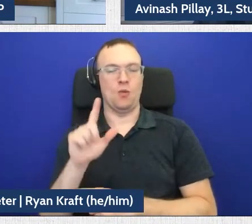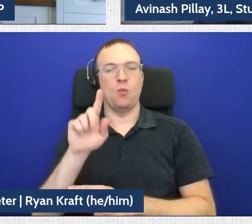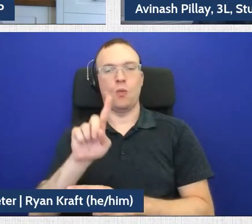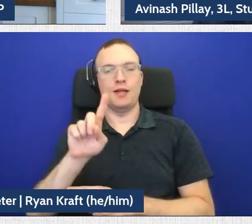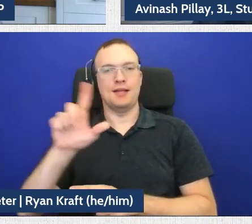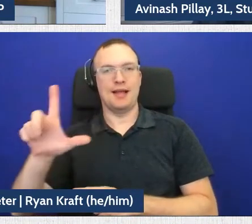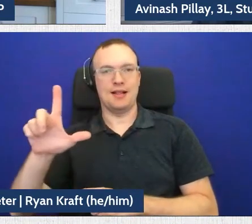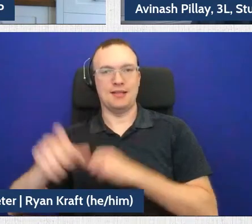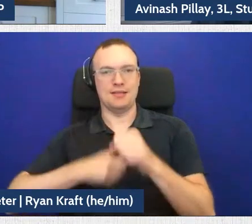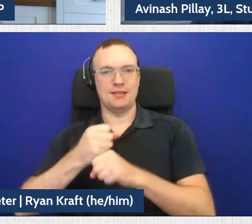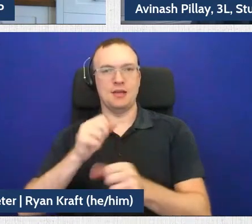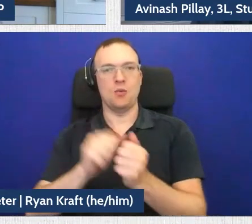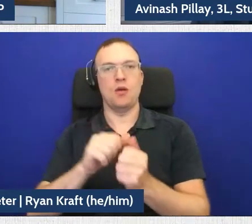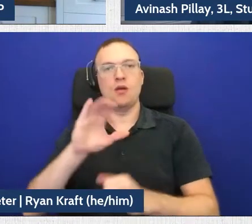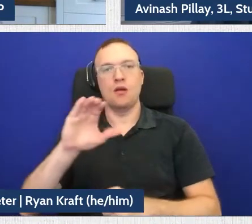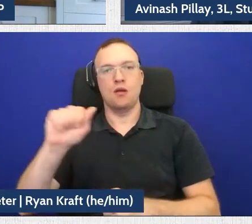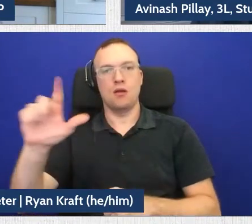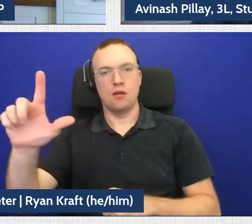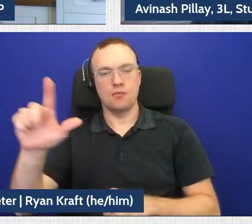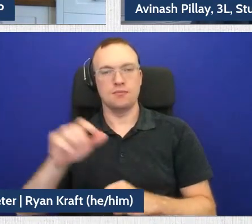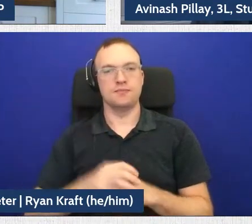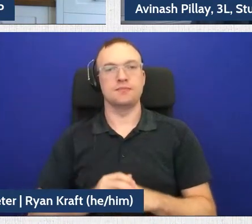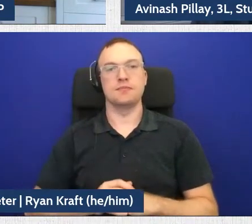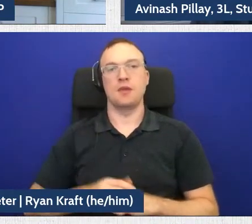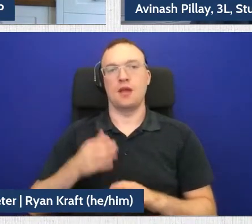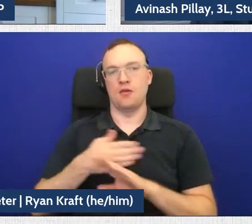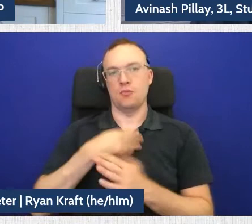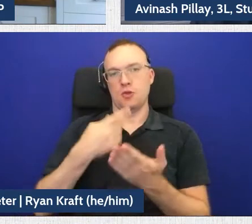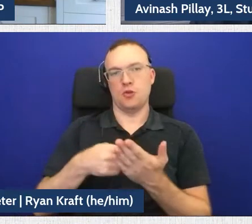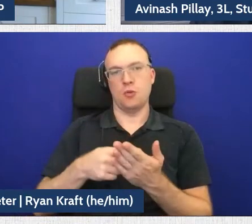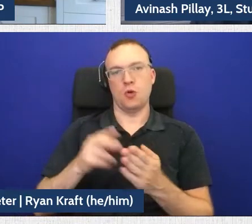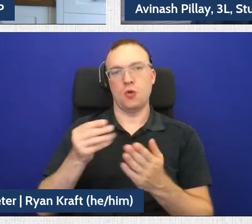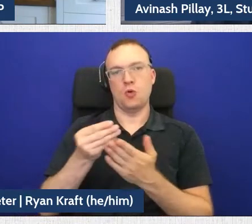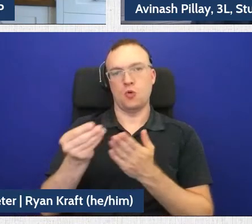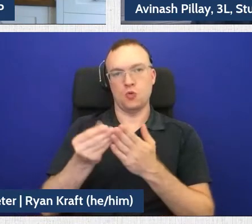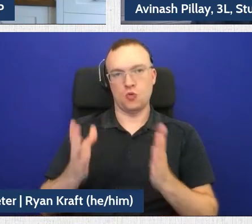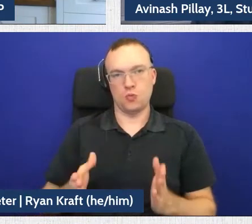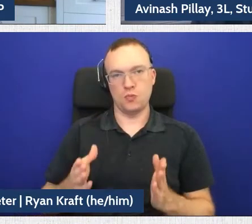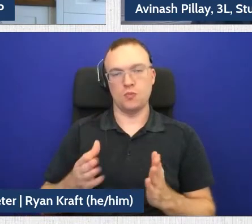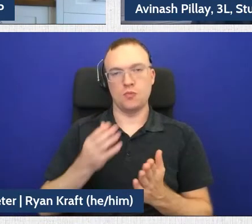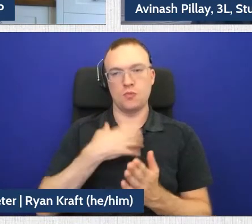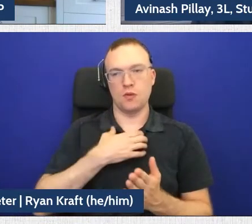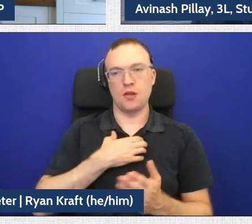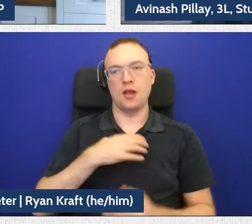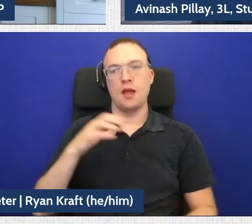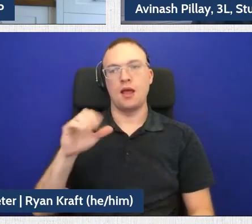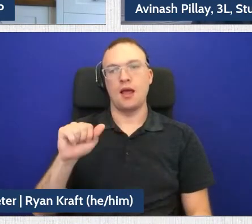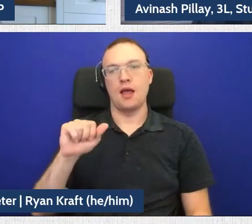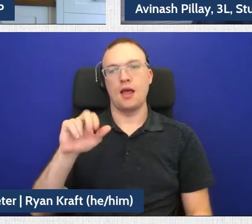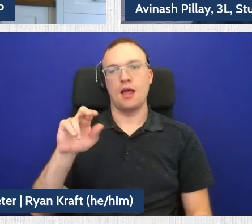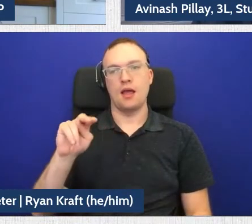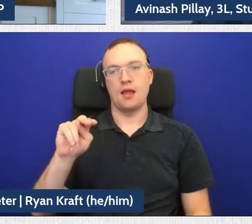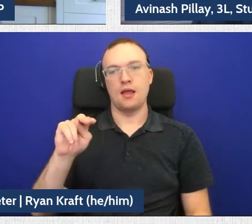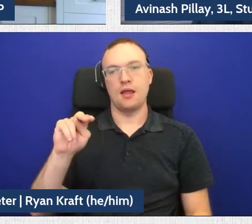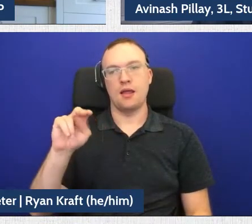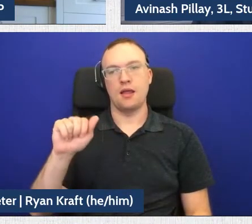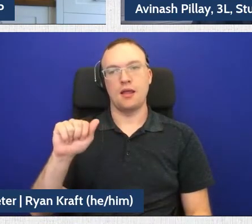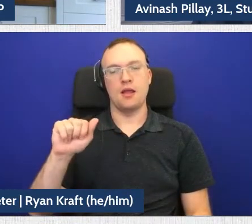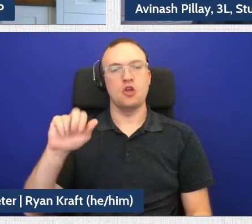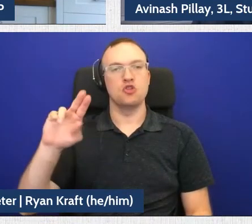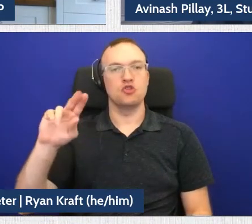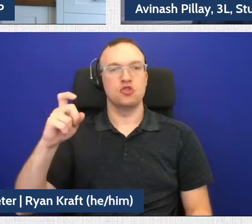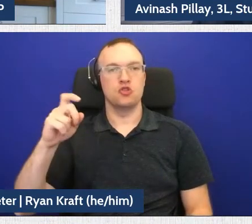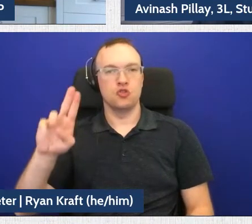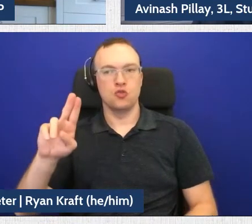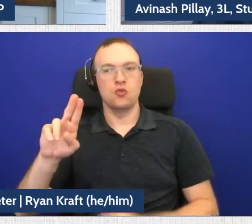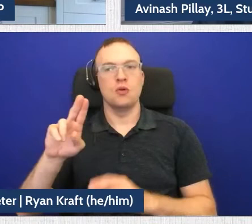Analytics Lab. After I've spoken about consumer complaints, Ana Zhu, a 3L project leader with the lab, will be joining us for a presentation